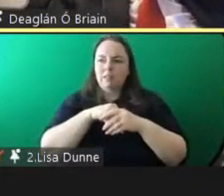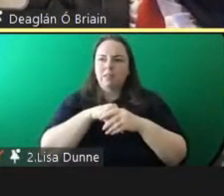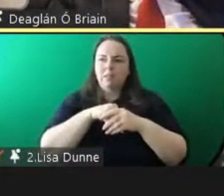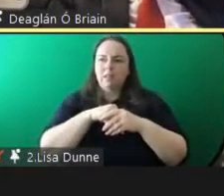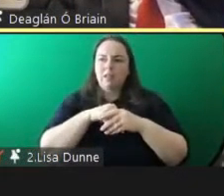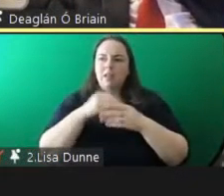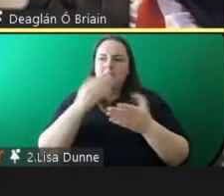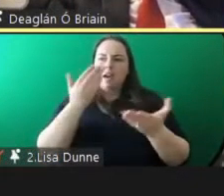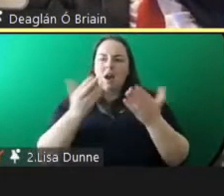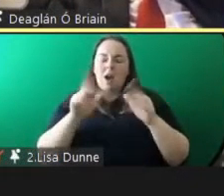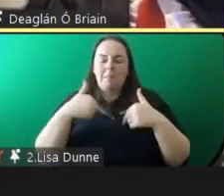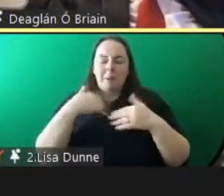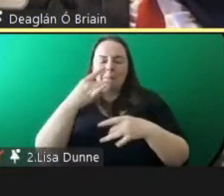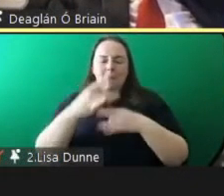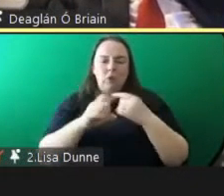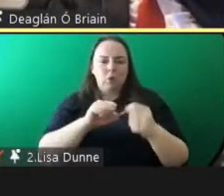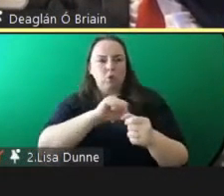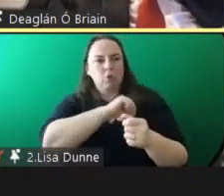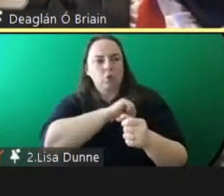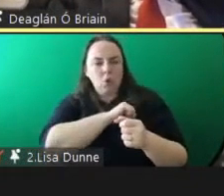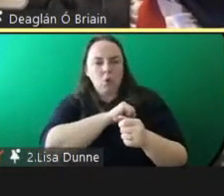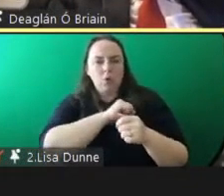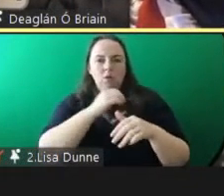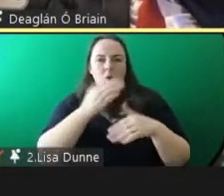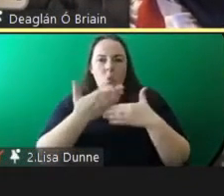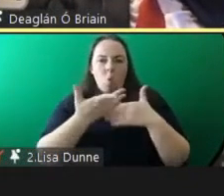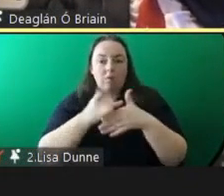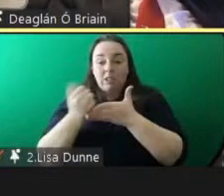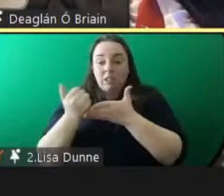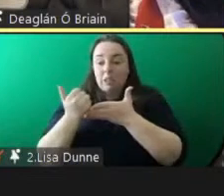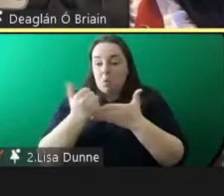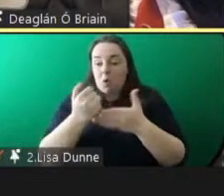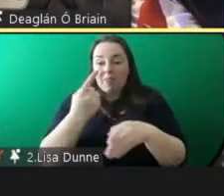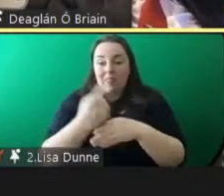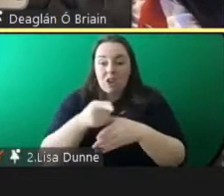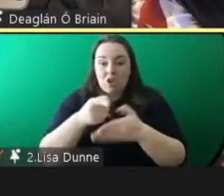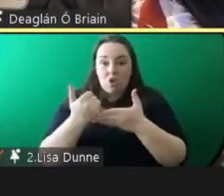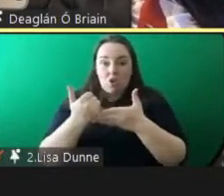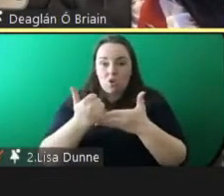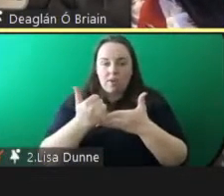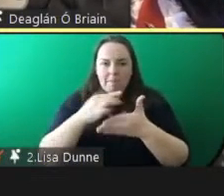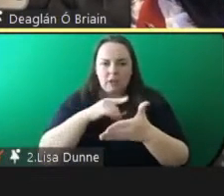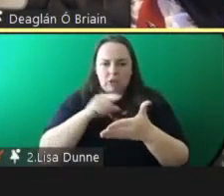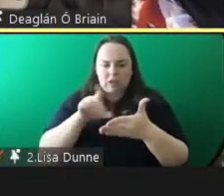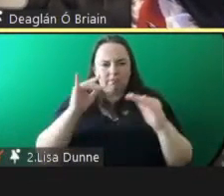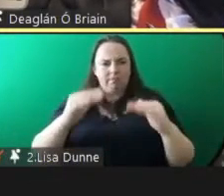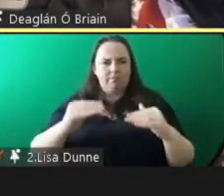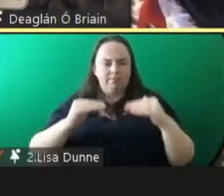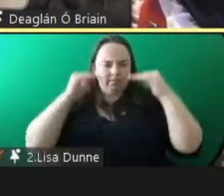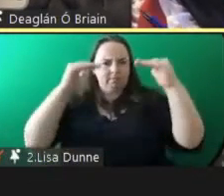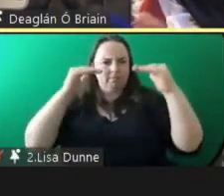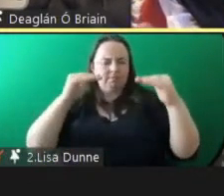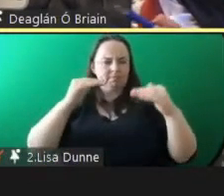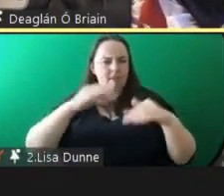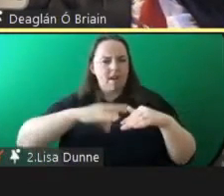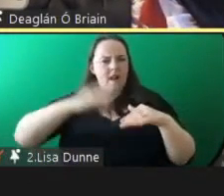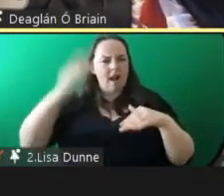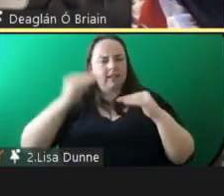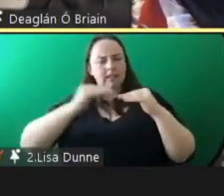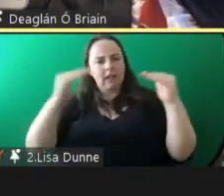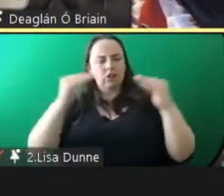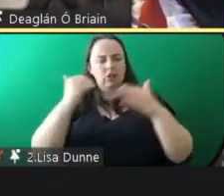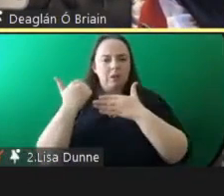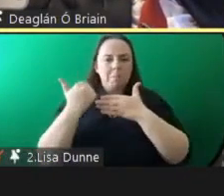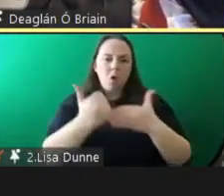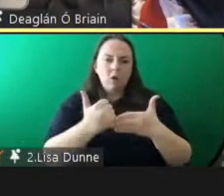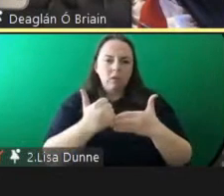sure that the supports are available to a high standard throughout the state in a context in